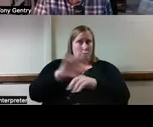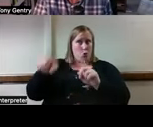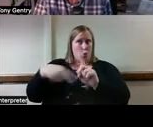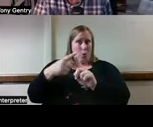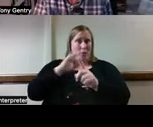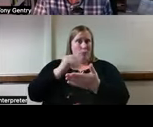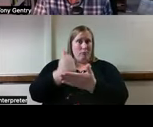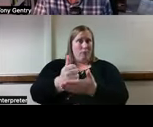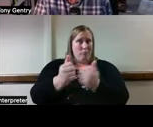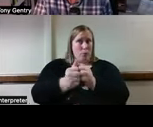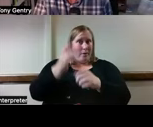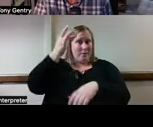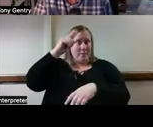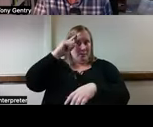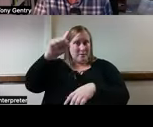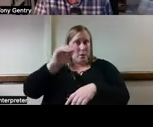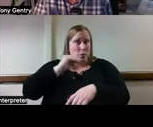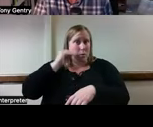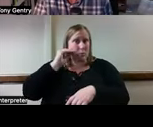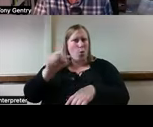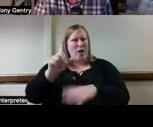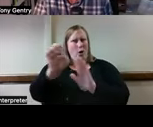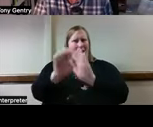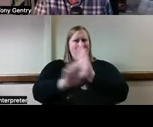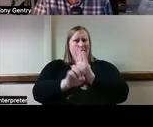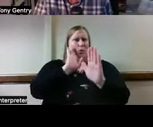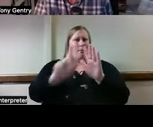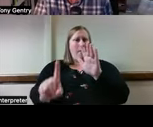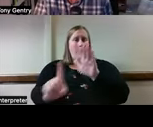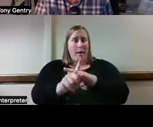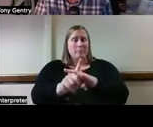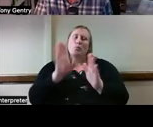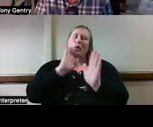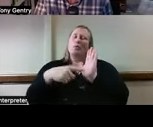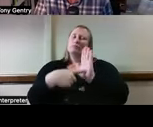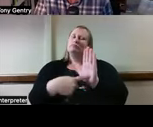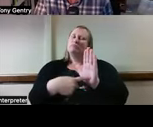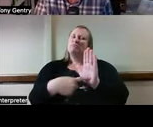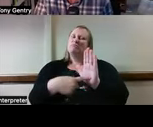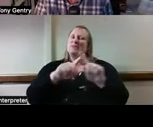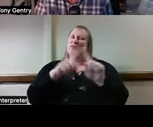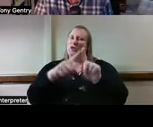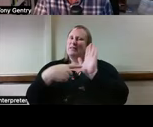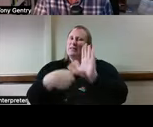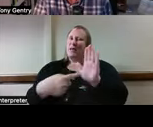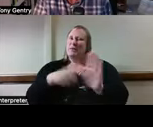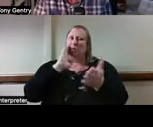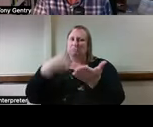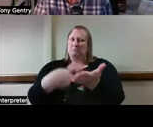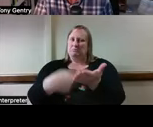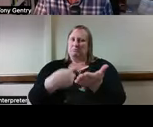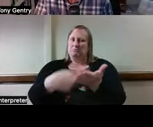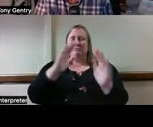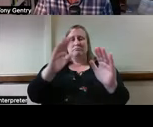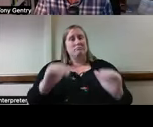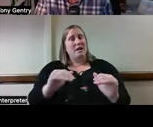Where might ethical dilemmas arise? We're going to look at different examples and discuss those, and then we're going to talk about what issues